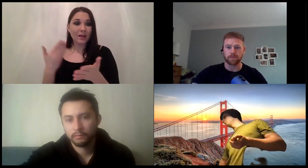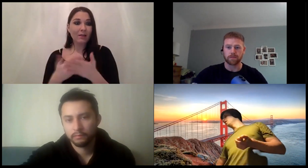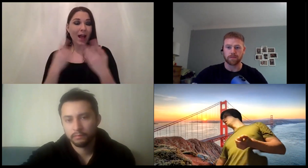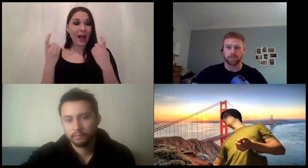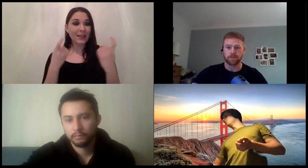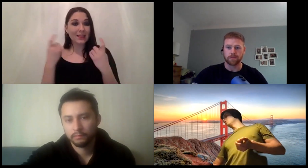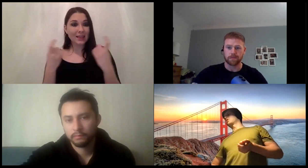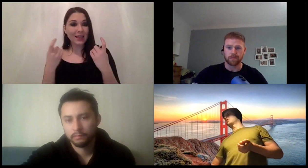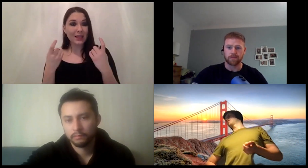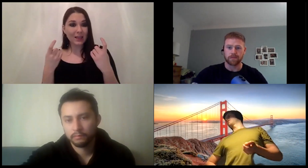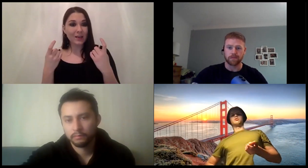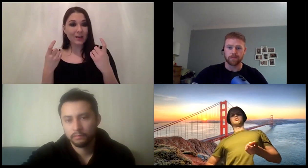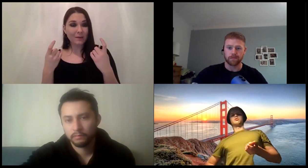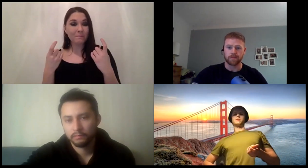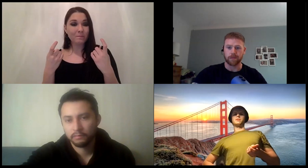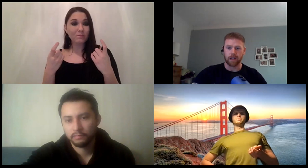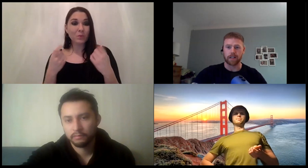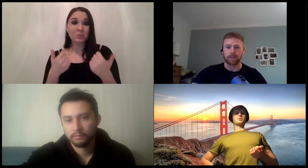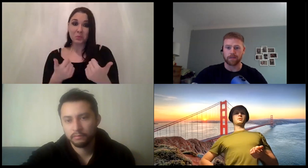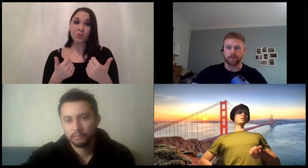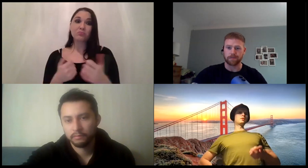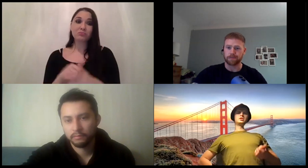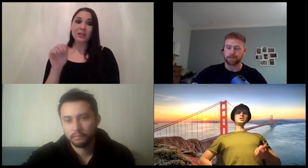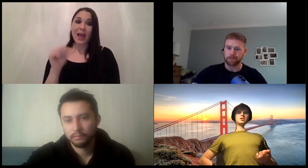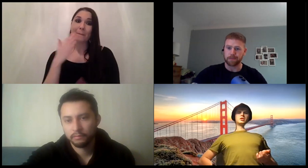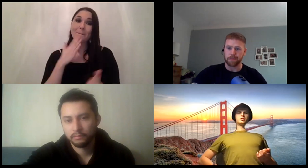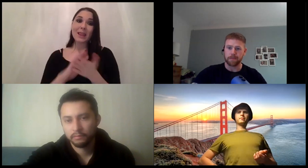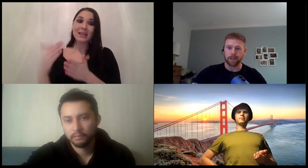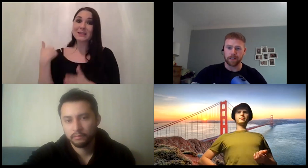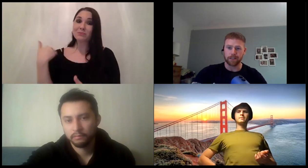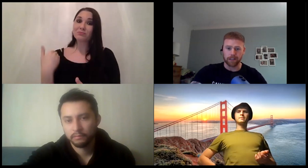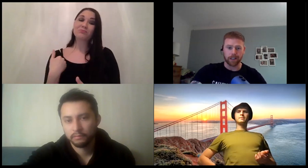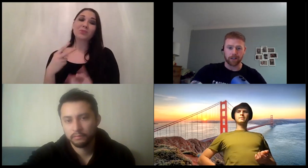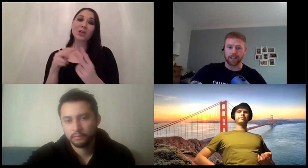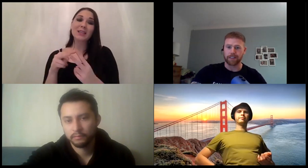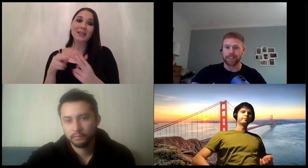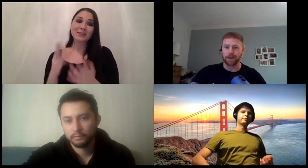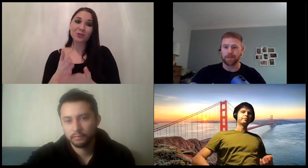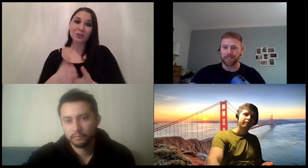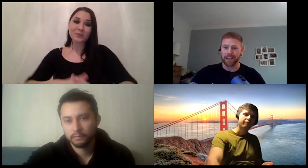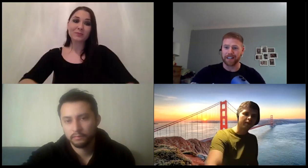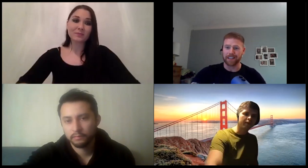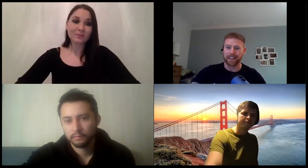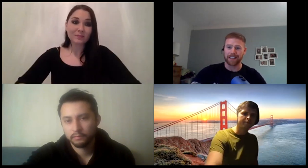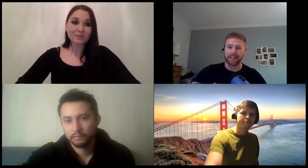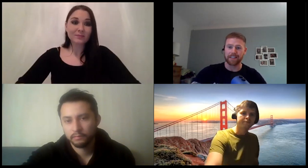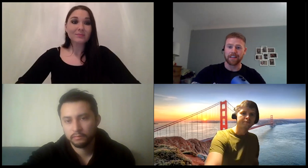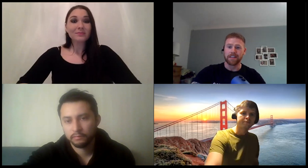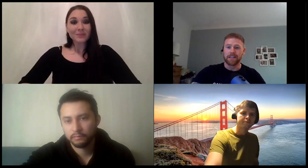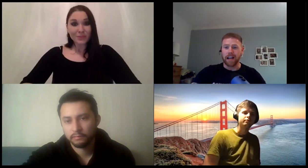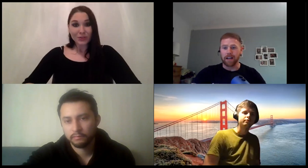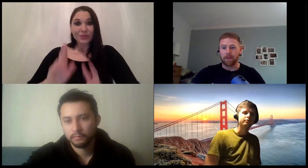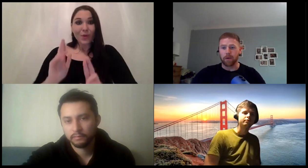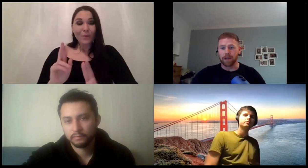due for a little revamp but yeah please reach out for sure nice there you go jellyfish hopefully uh you can get connected